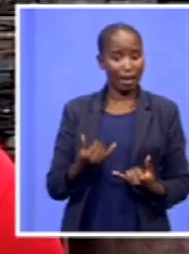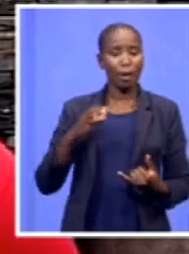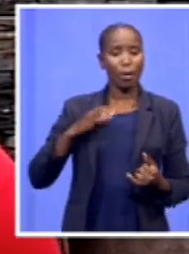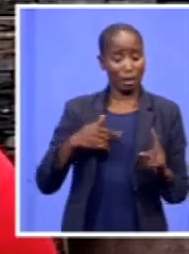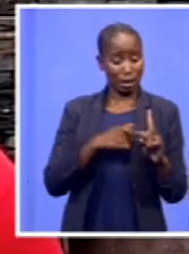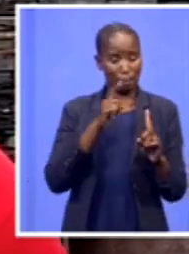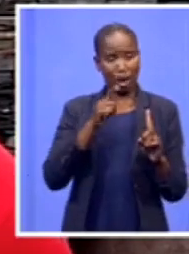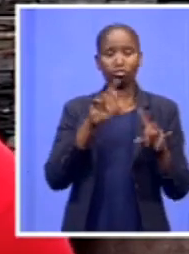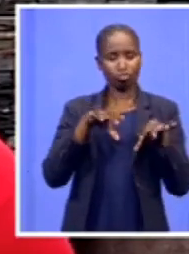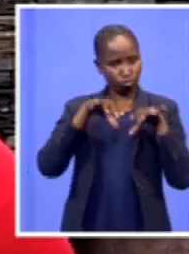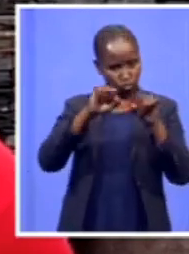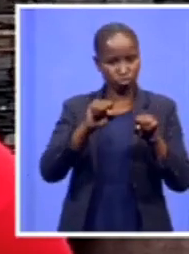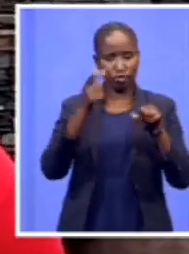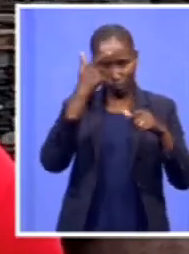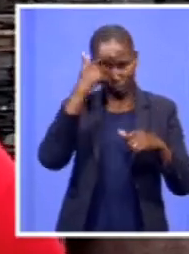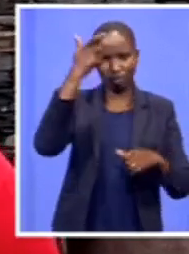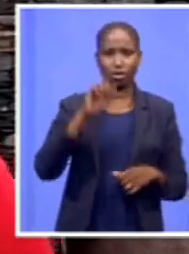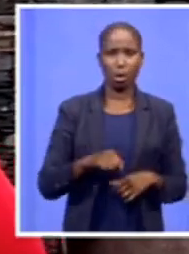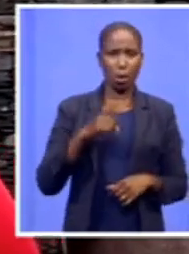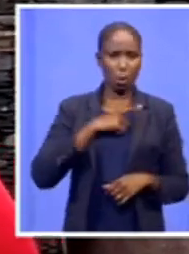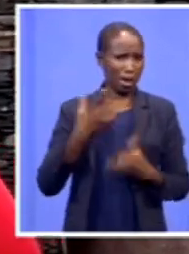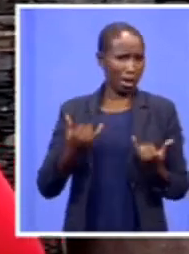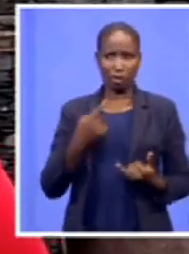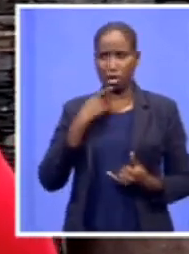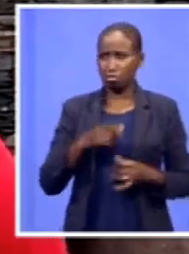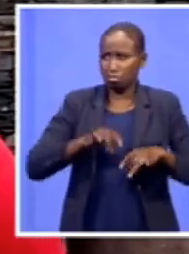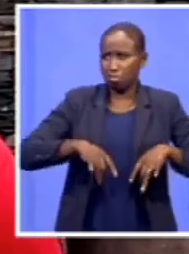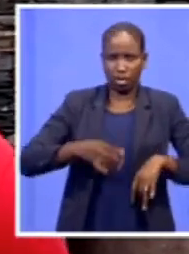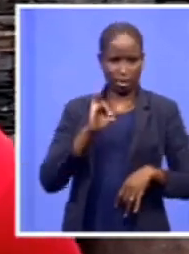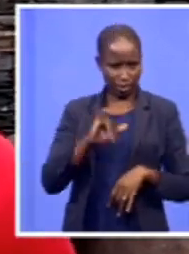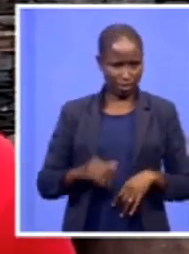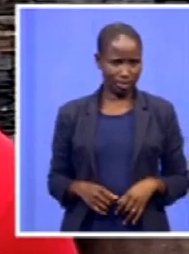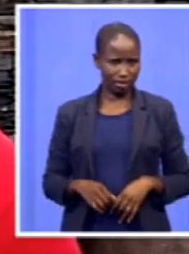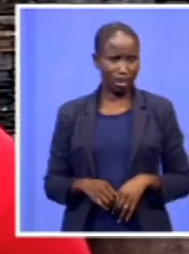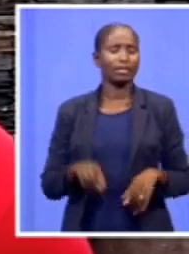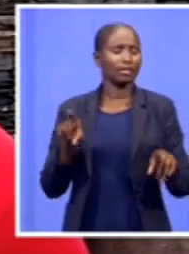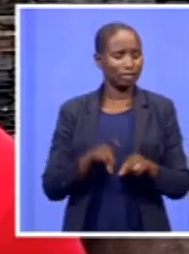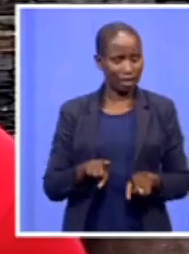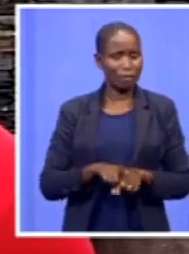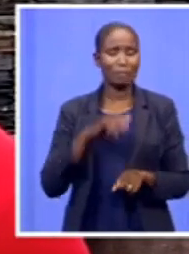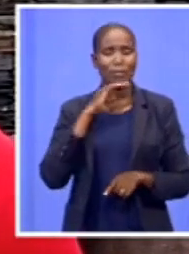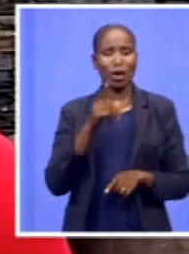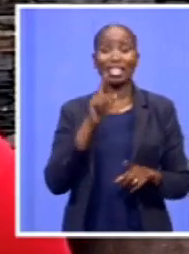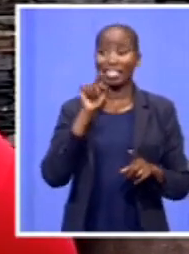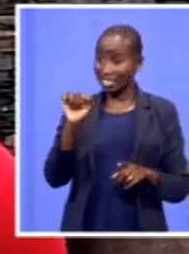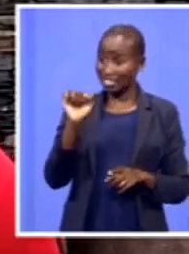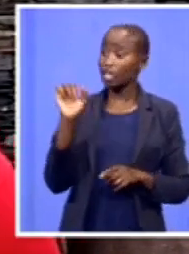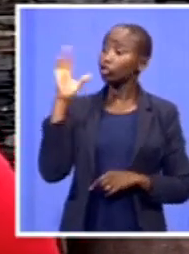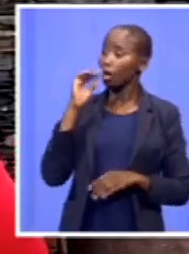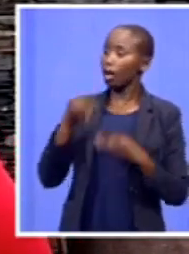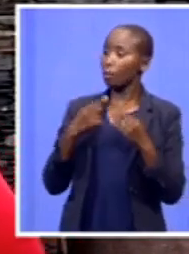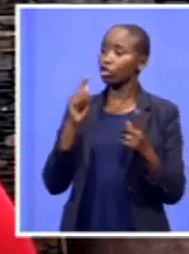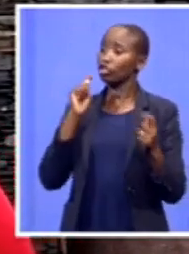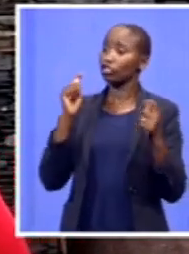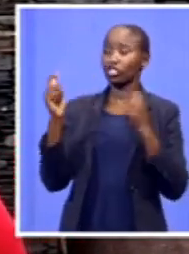deny that? That means even the transformation that he's talking about is just a slip service. Now